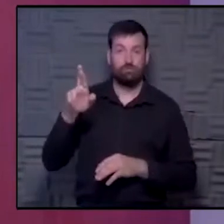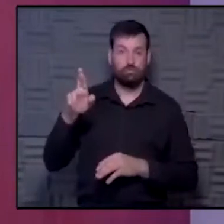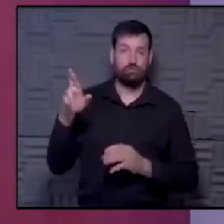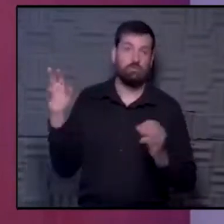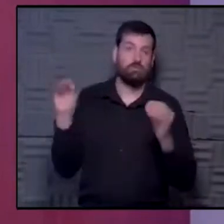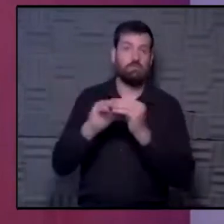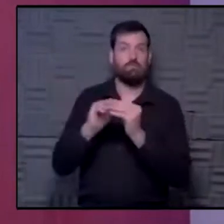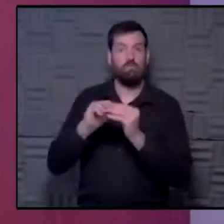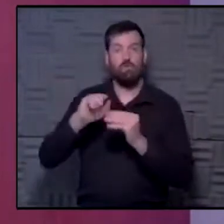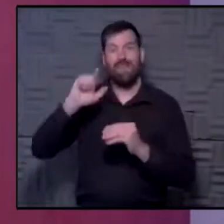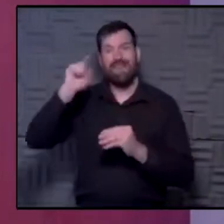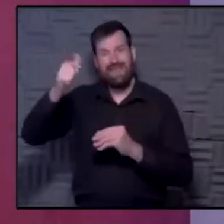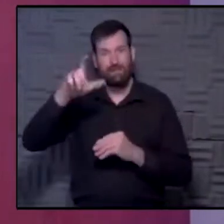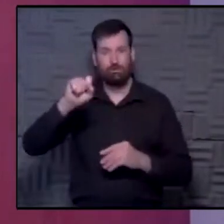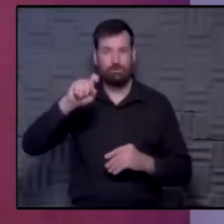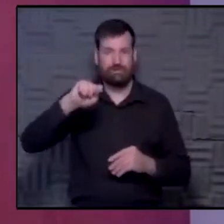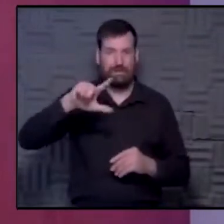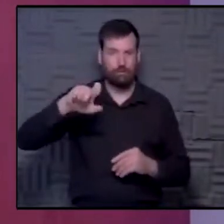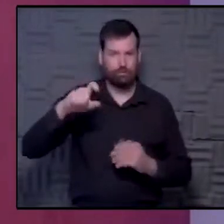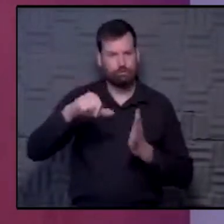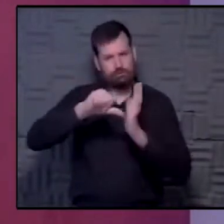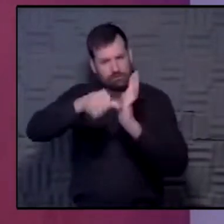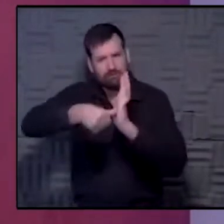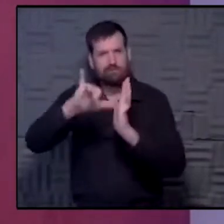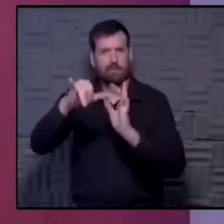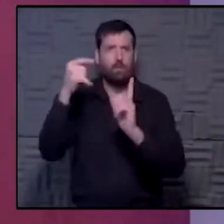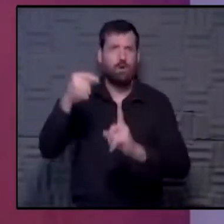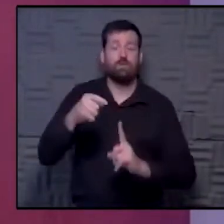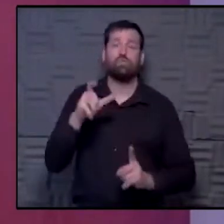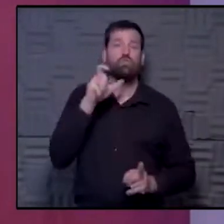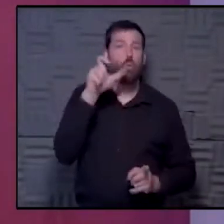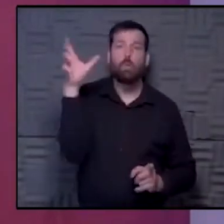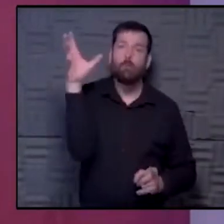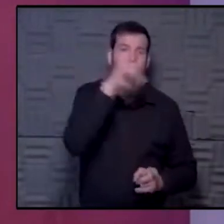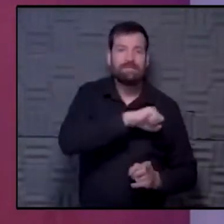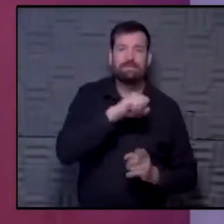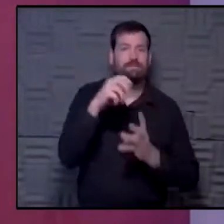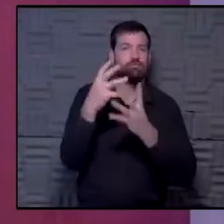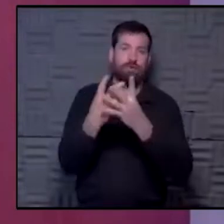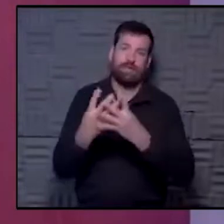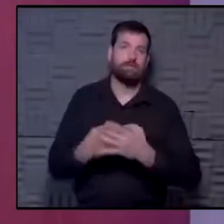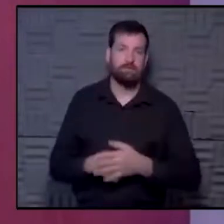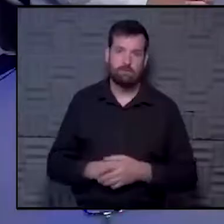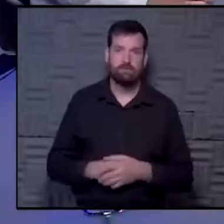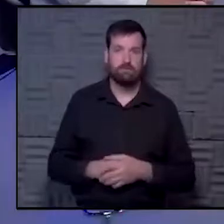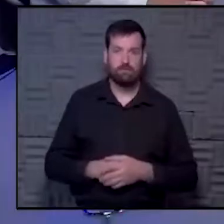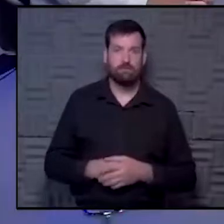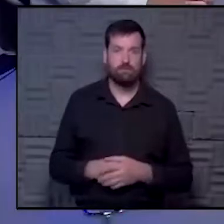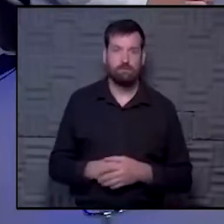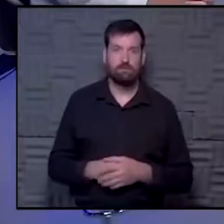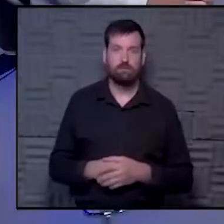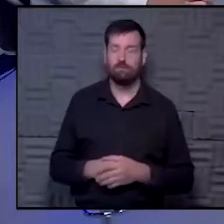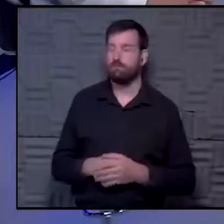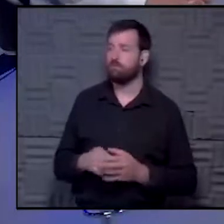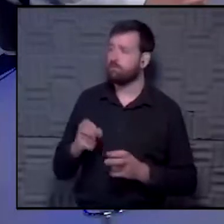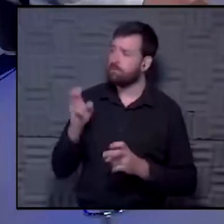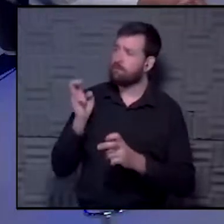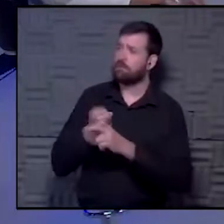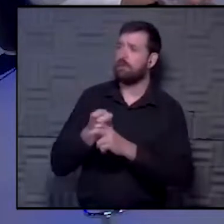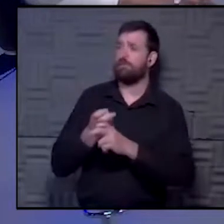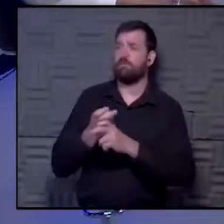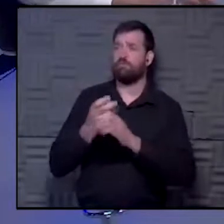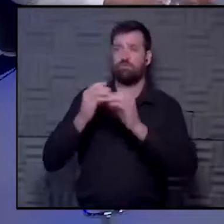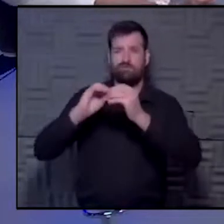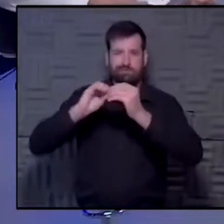more advanced stage. It really shows the point that we should not be missing screening. We really need to keep up with that. And it is really hard, I think, to